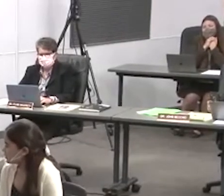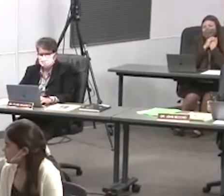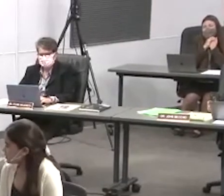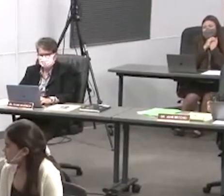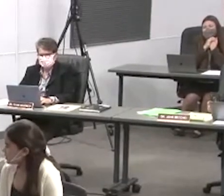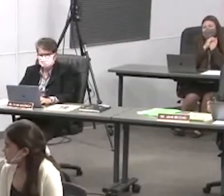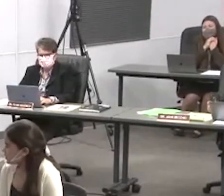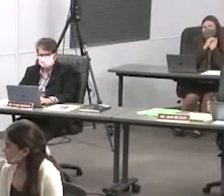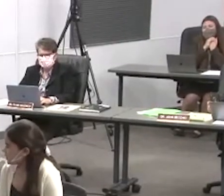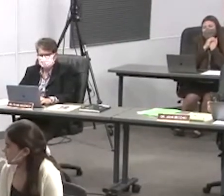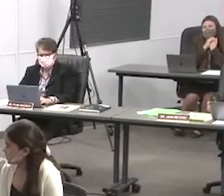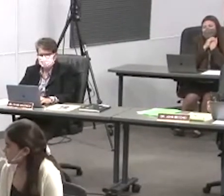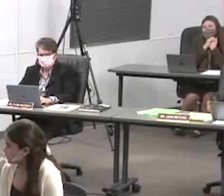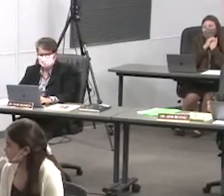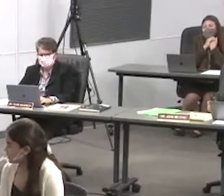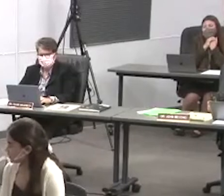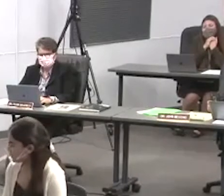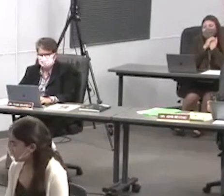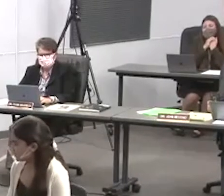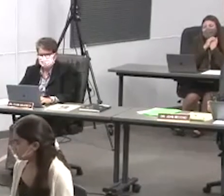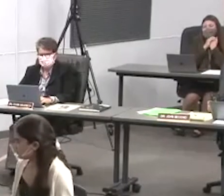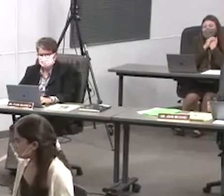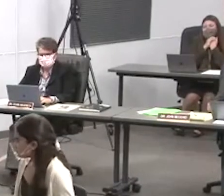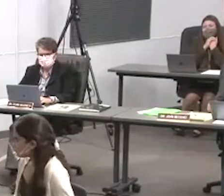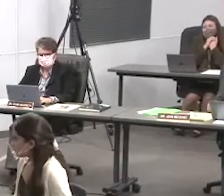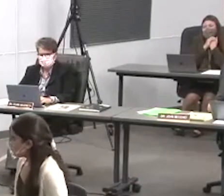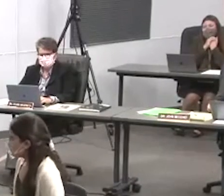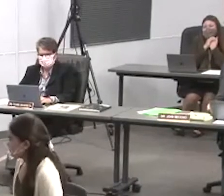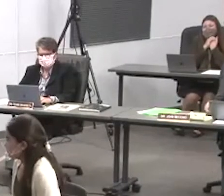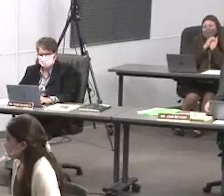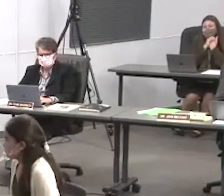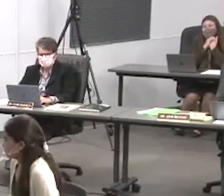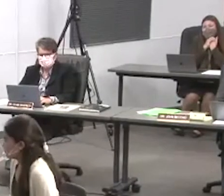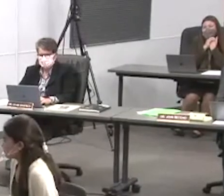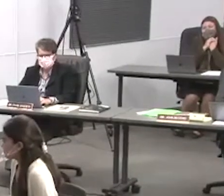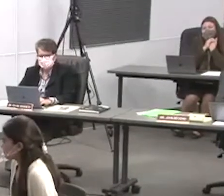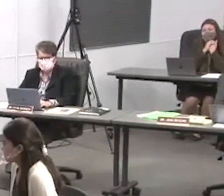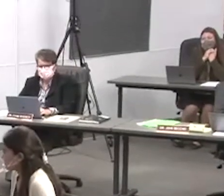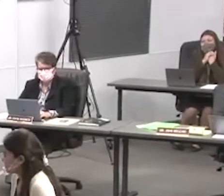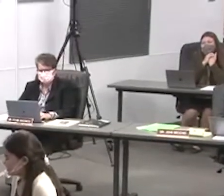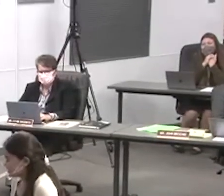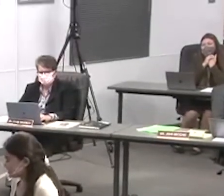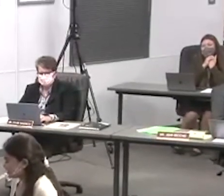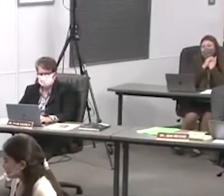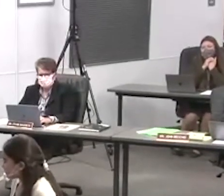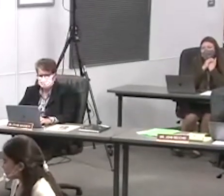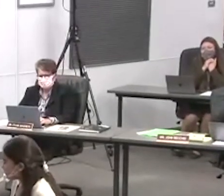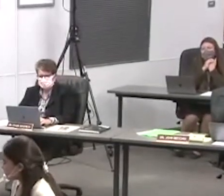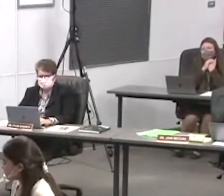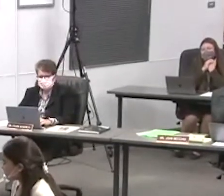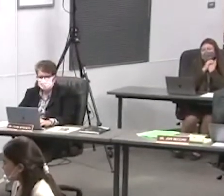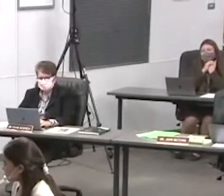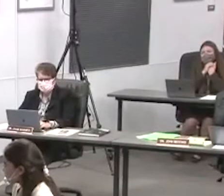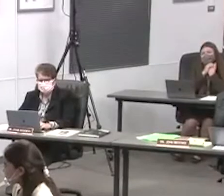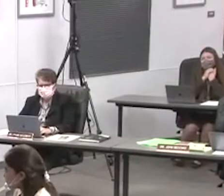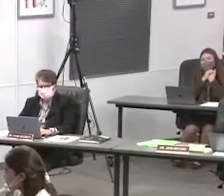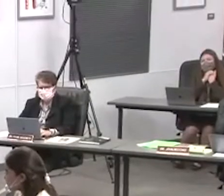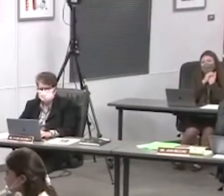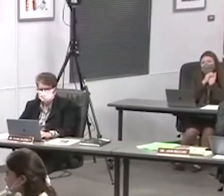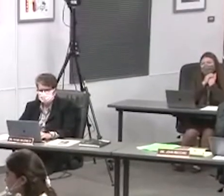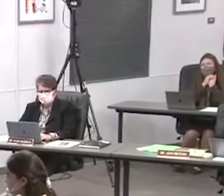emily if i do improve and make a big change would you be